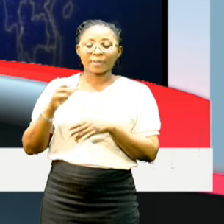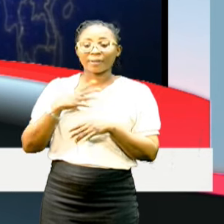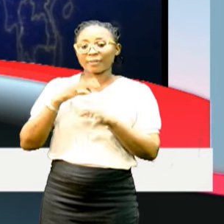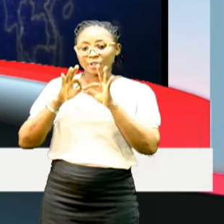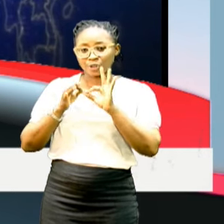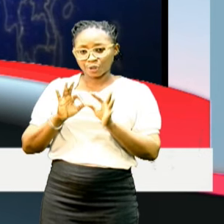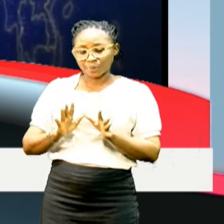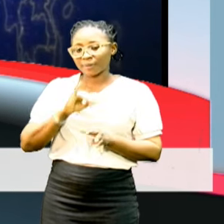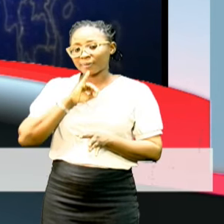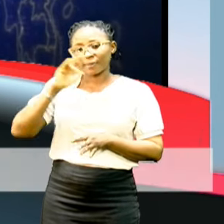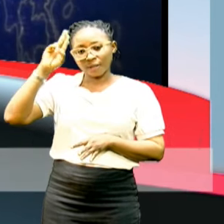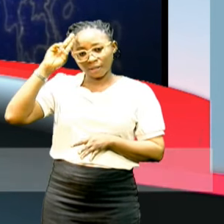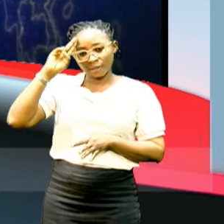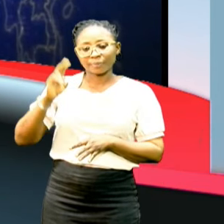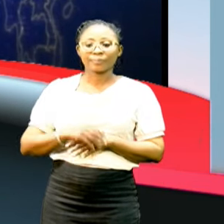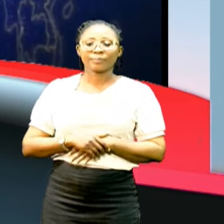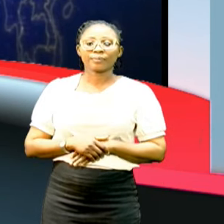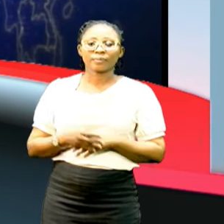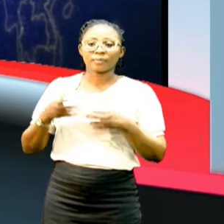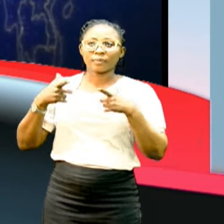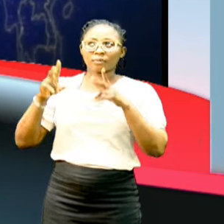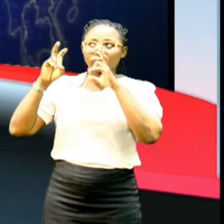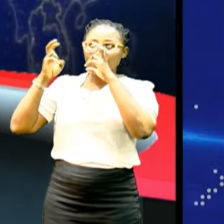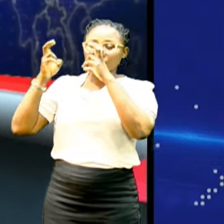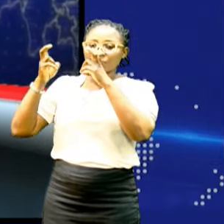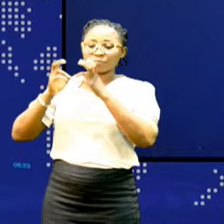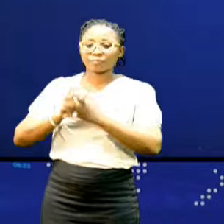is the sign language interpreter. Let's see the headlines.